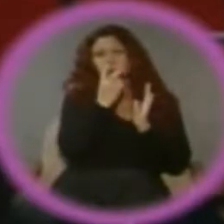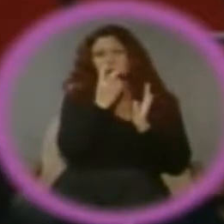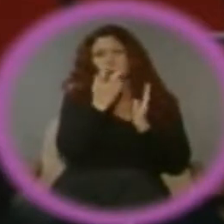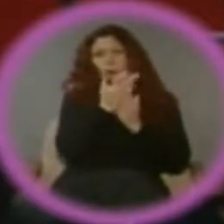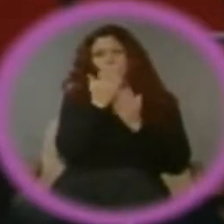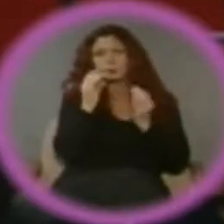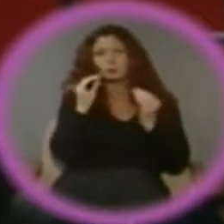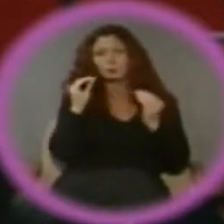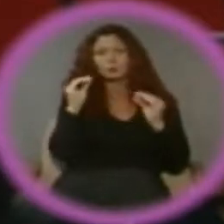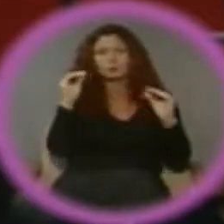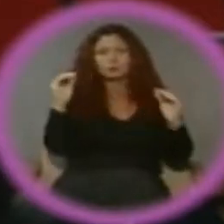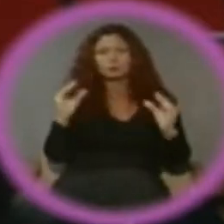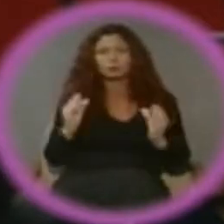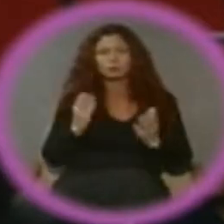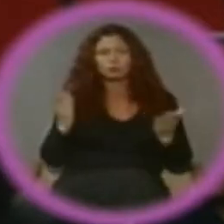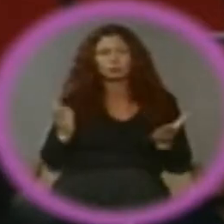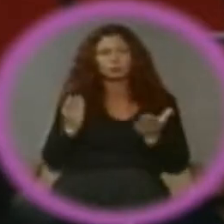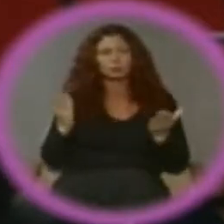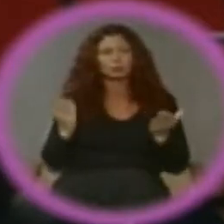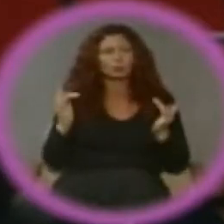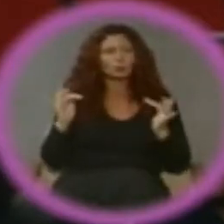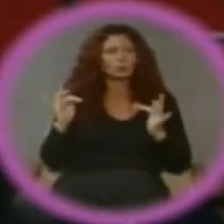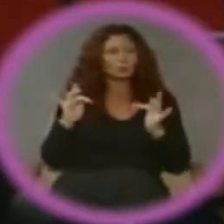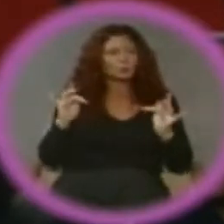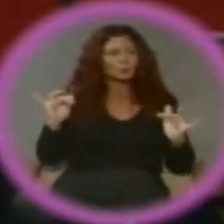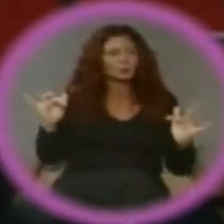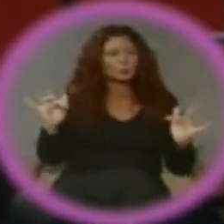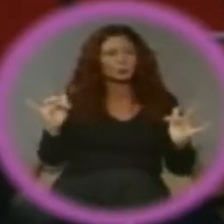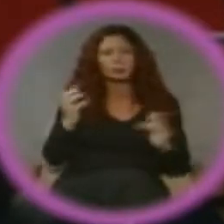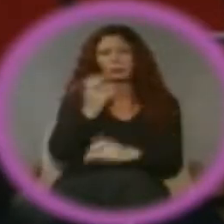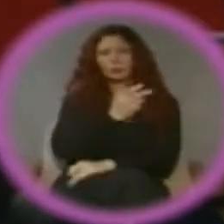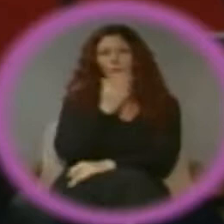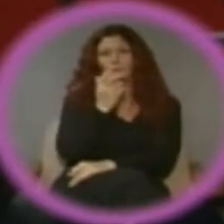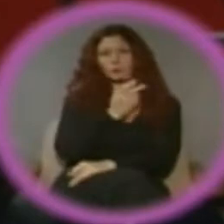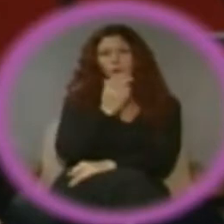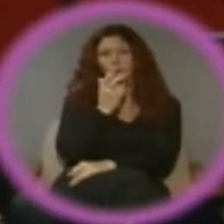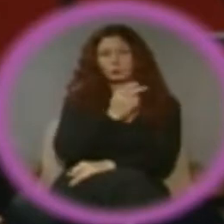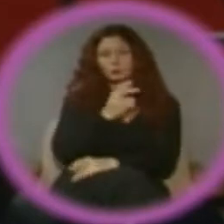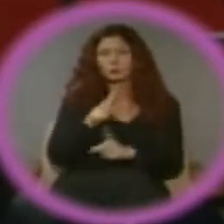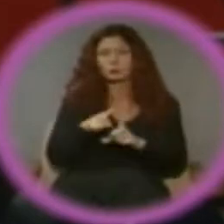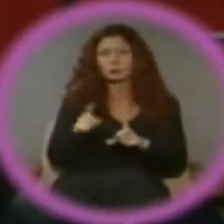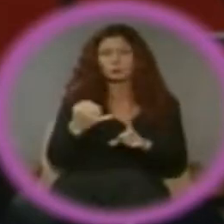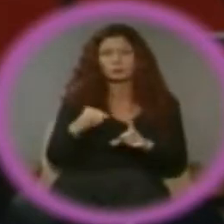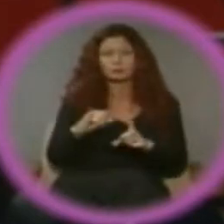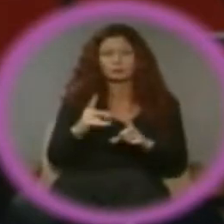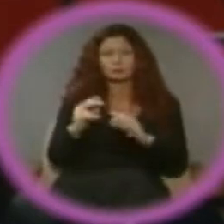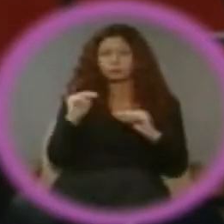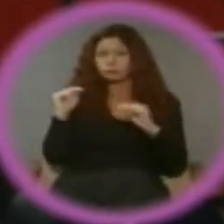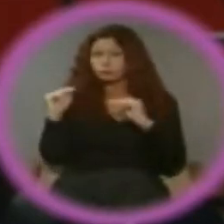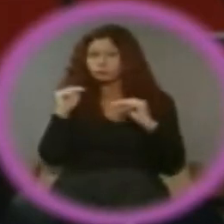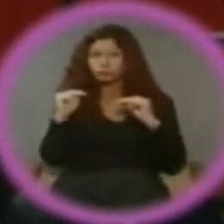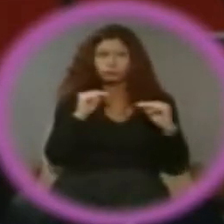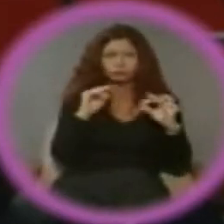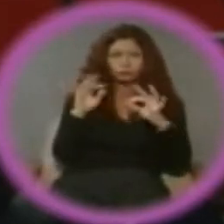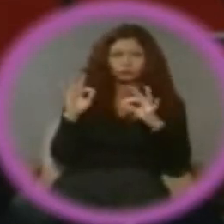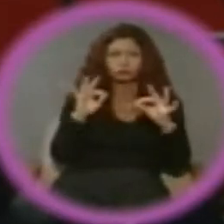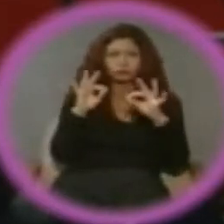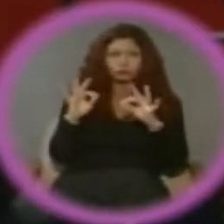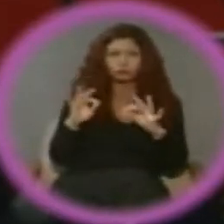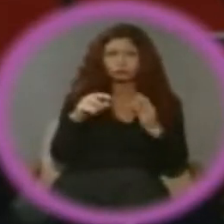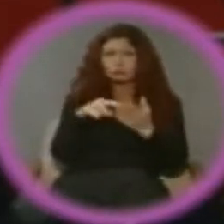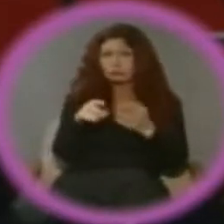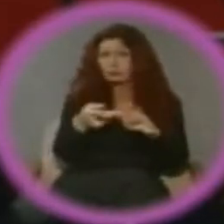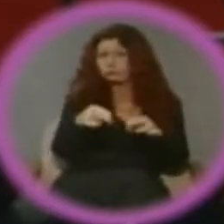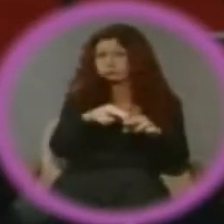support here. But as you know, we know we still have not come to an agreement as far as teacher raises